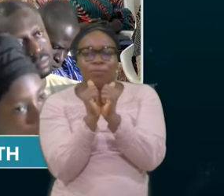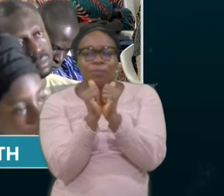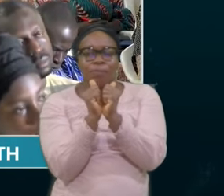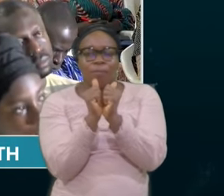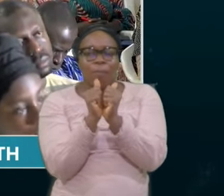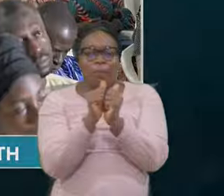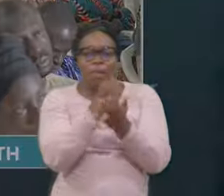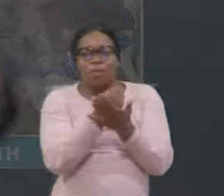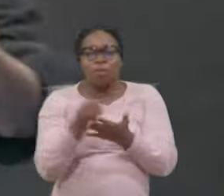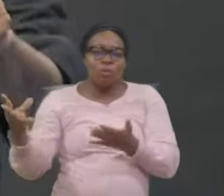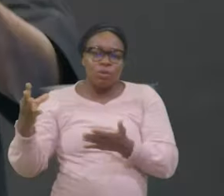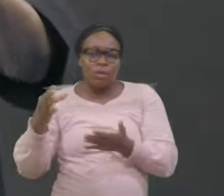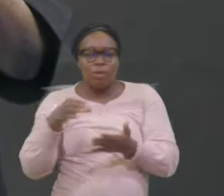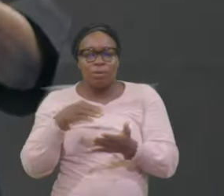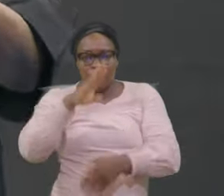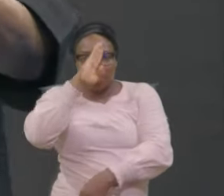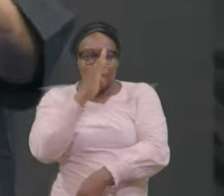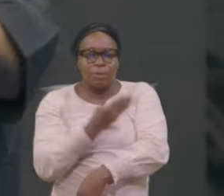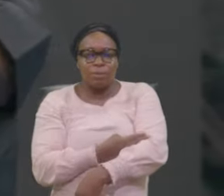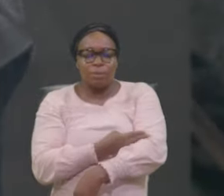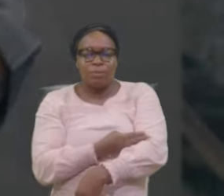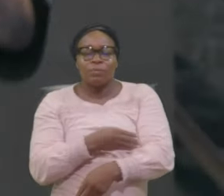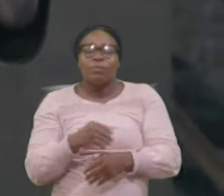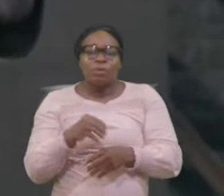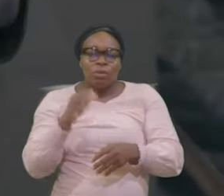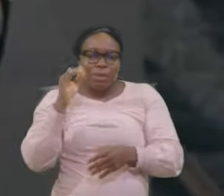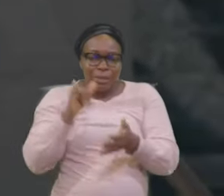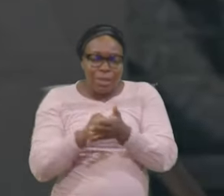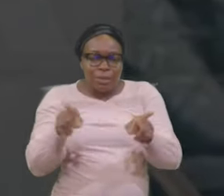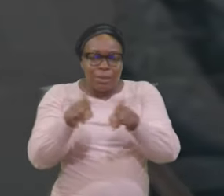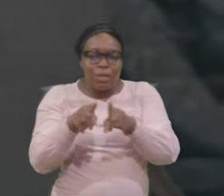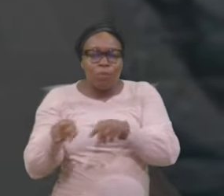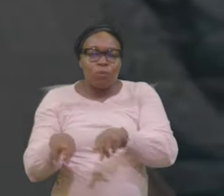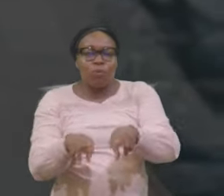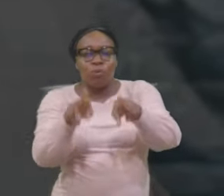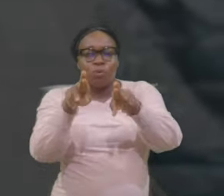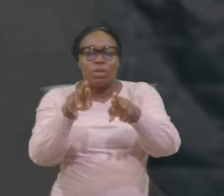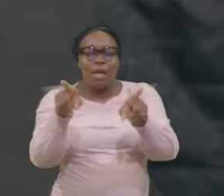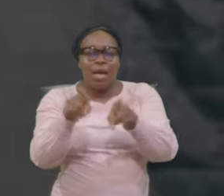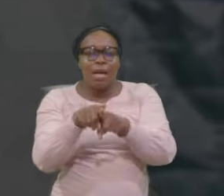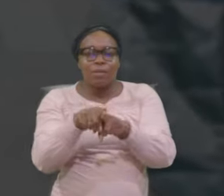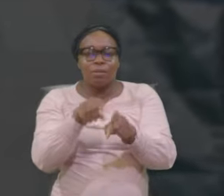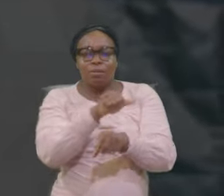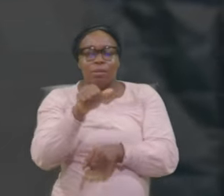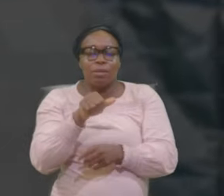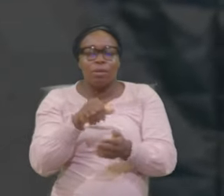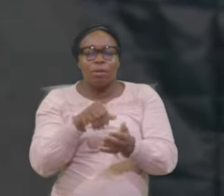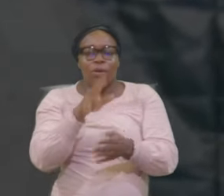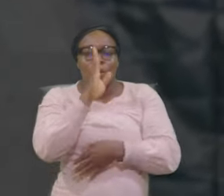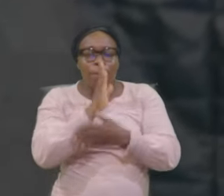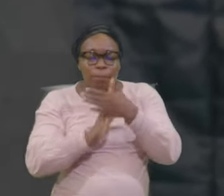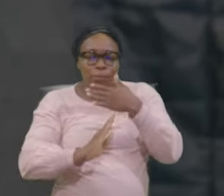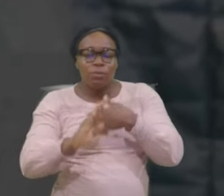That same Road You will Take As a Penitent Sufferer And come Back